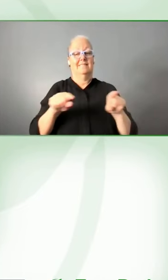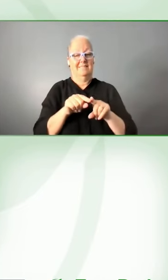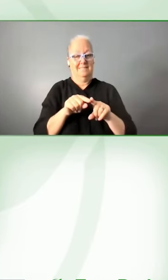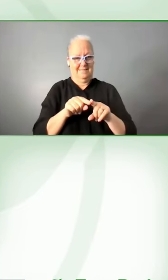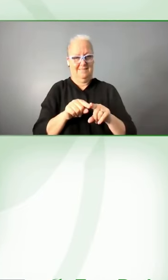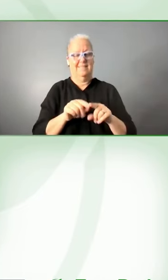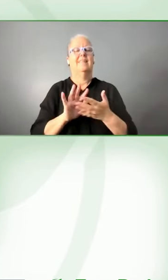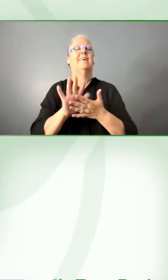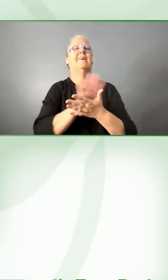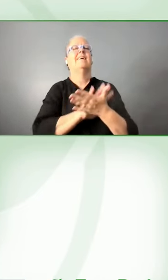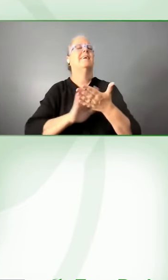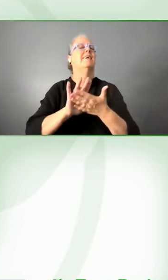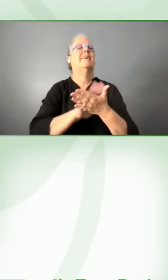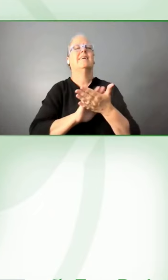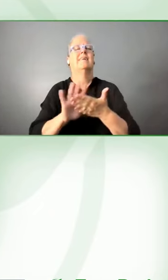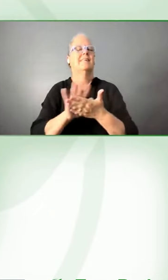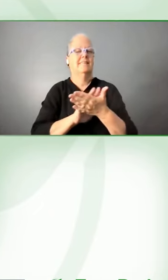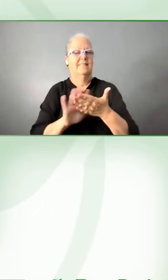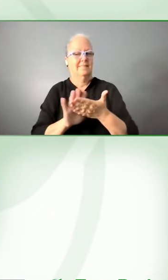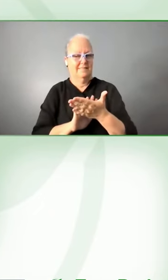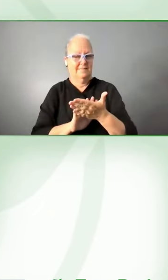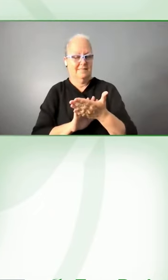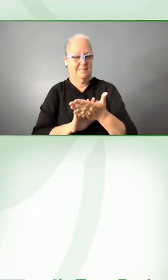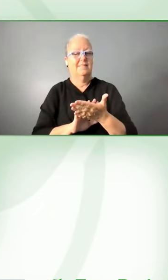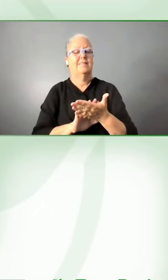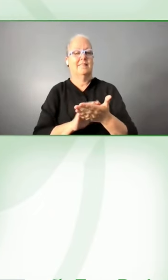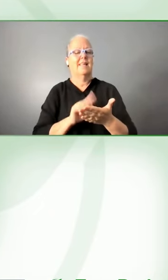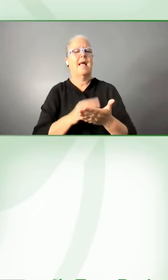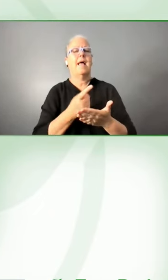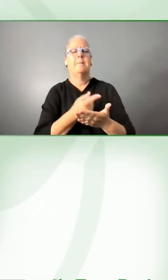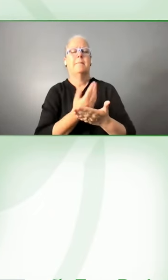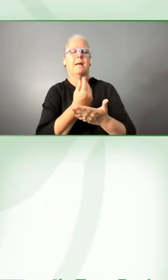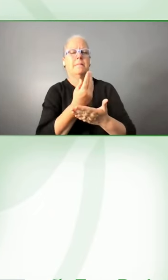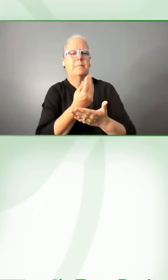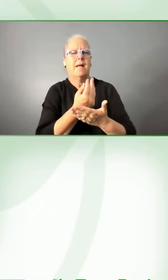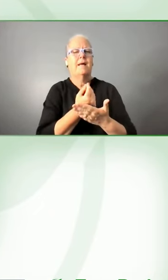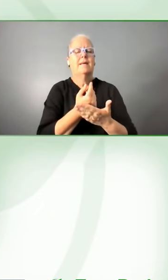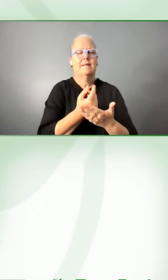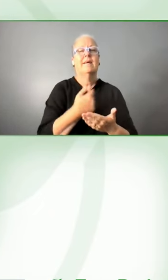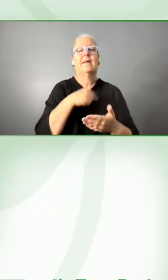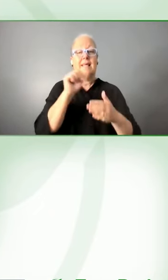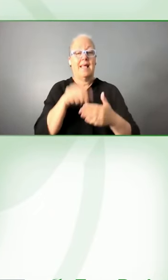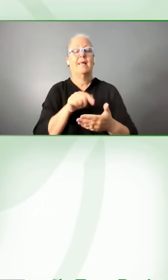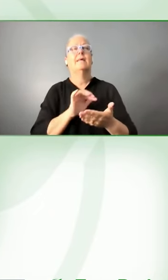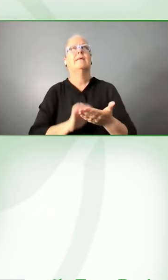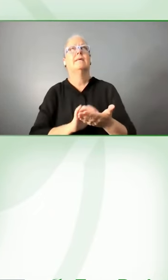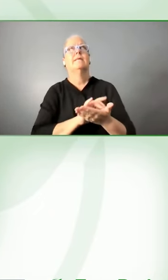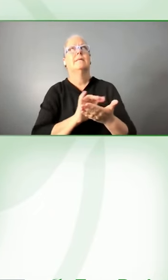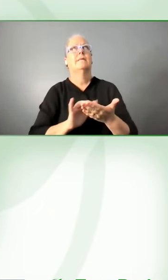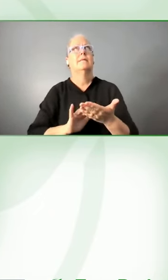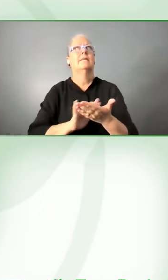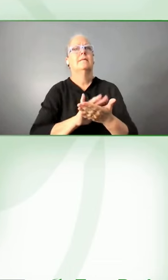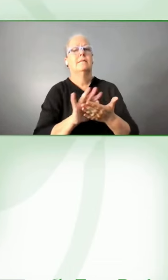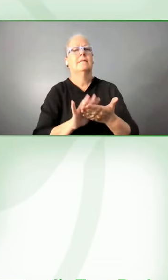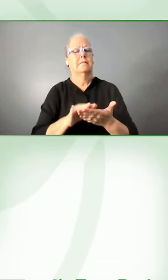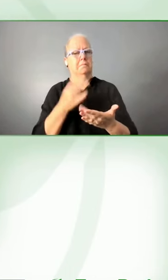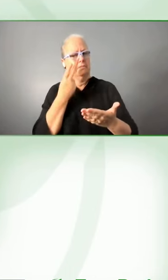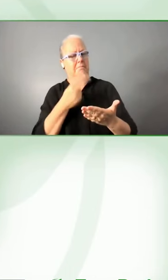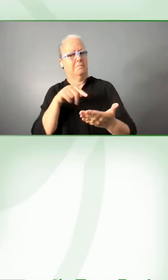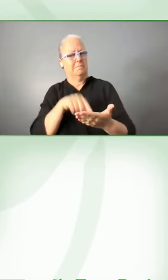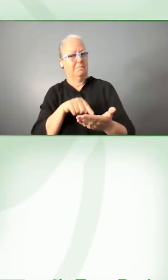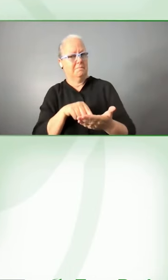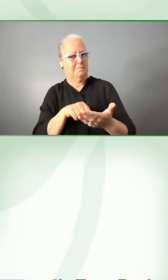that to work to be able to the and the background and while i was